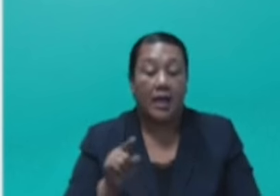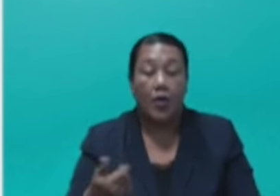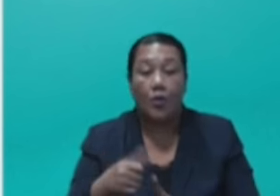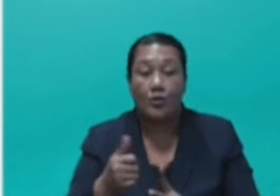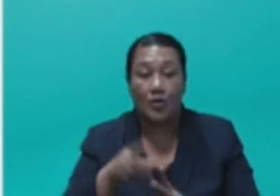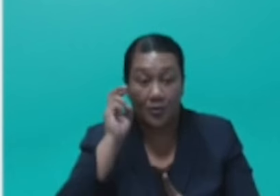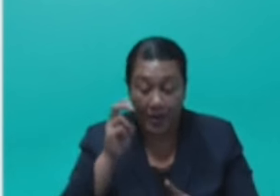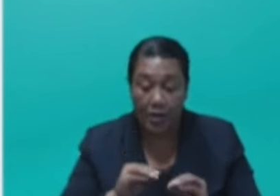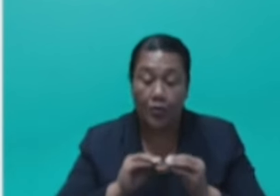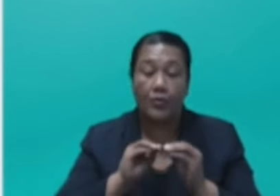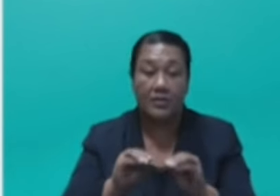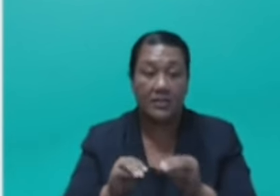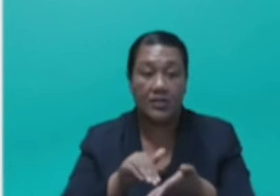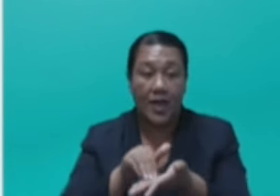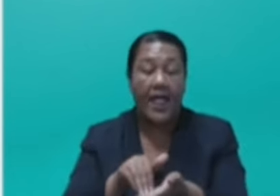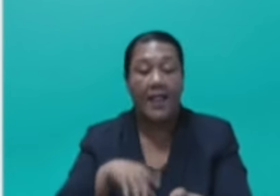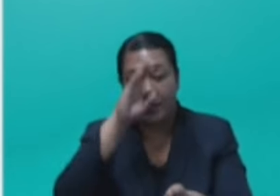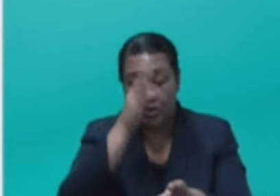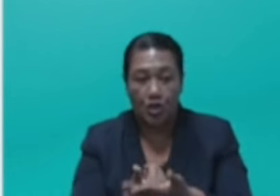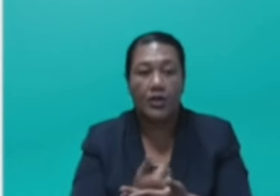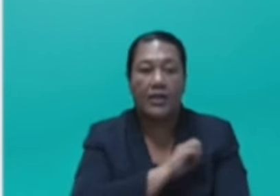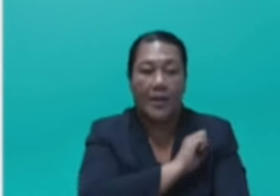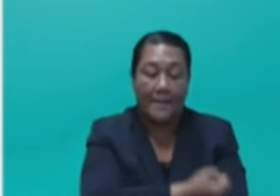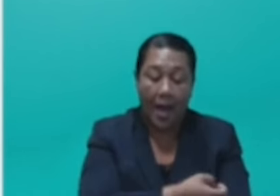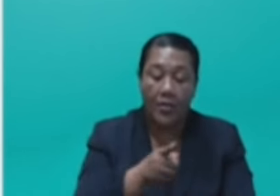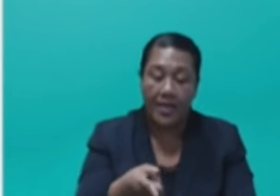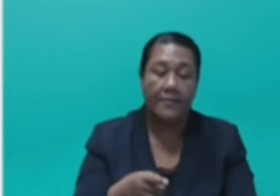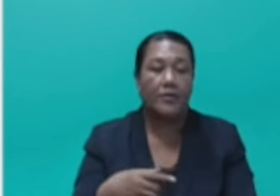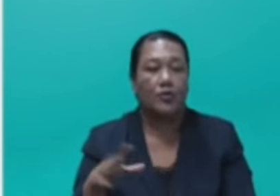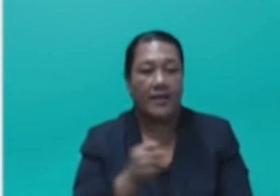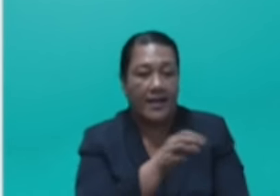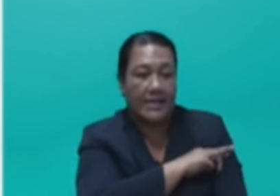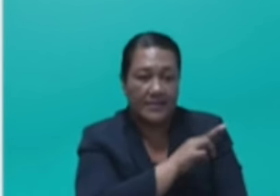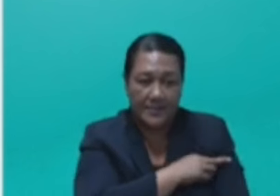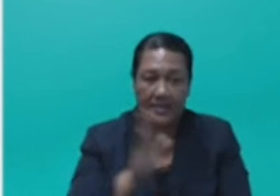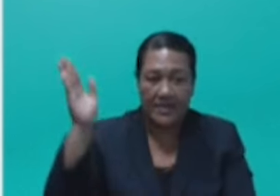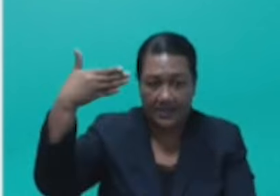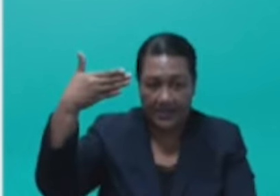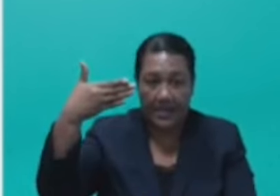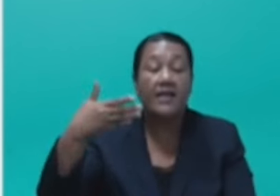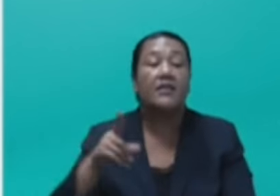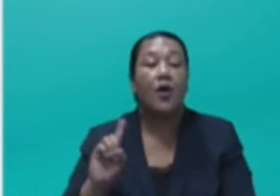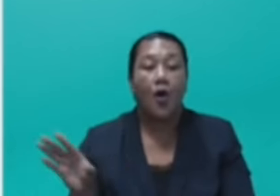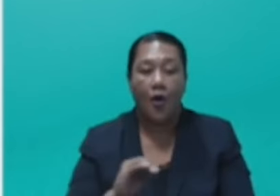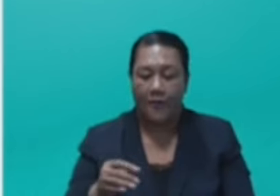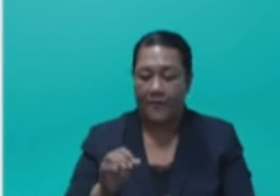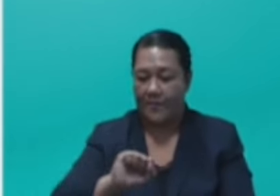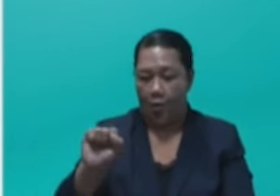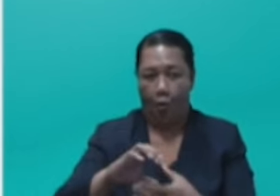a platform for our students to share and take responsibility and consequences of their decision.